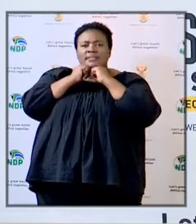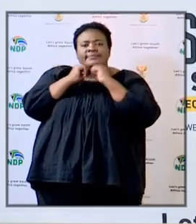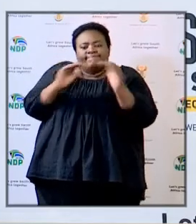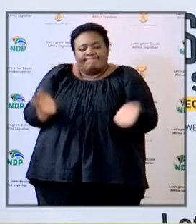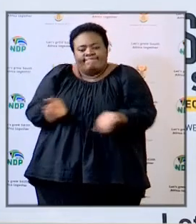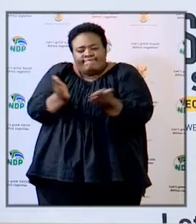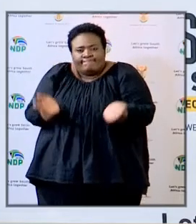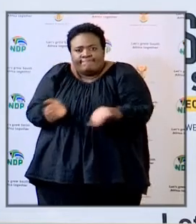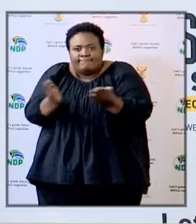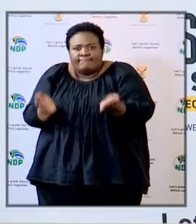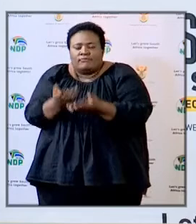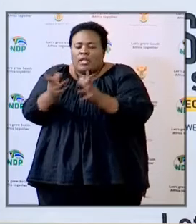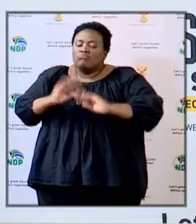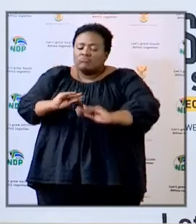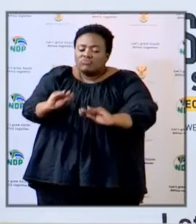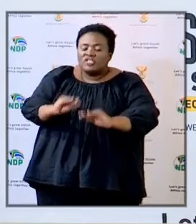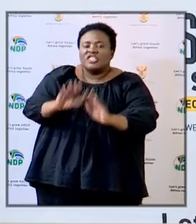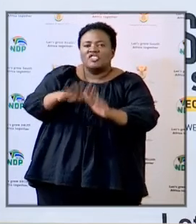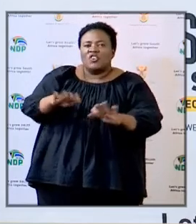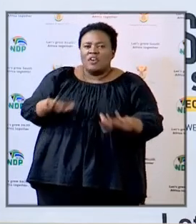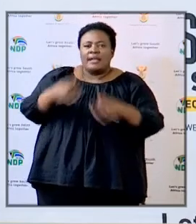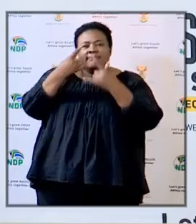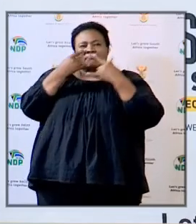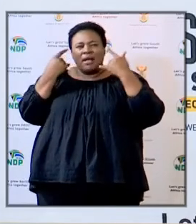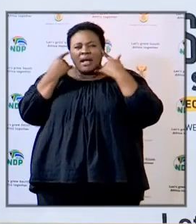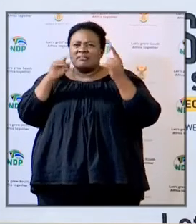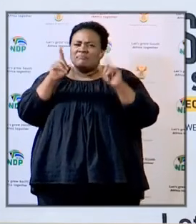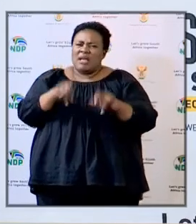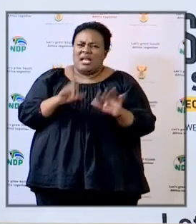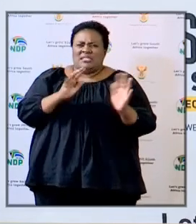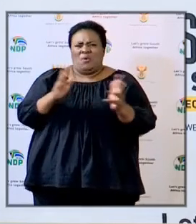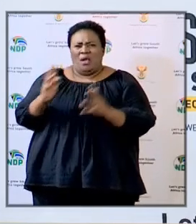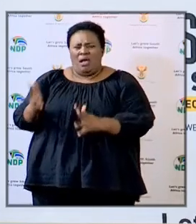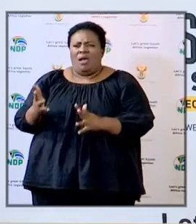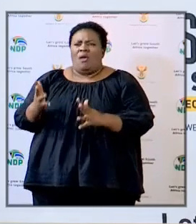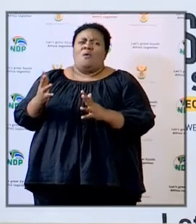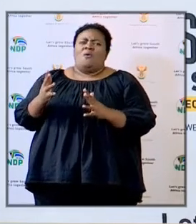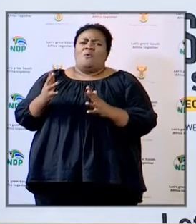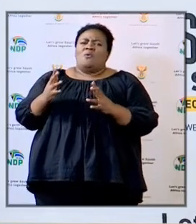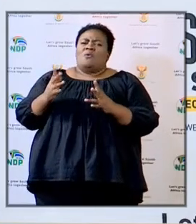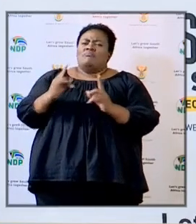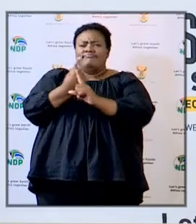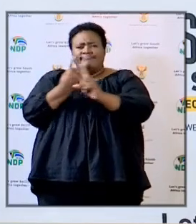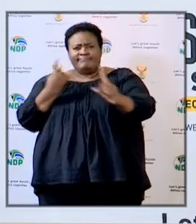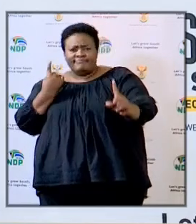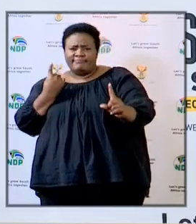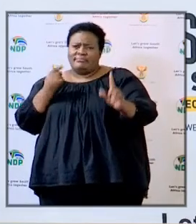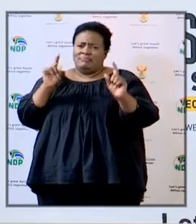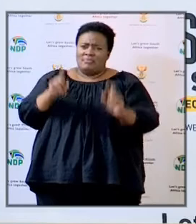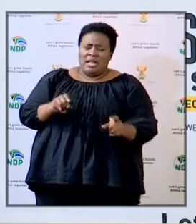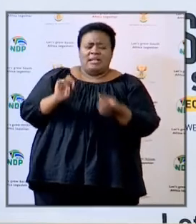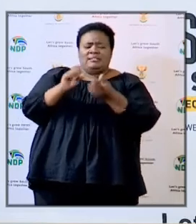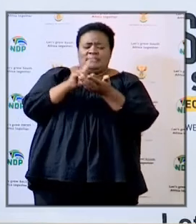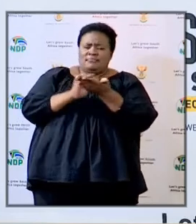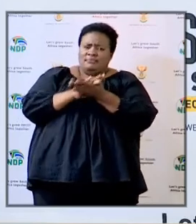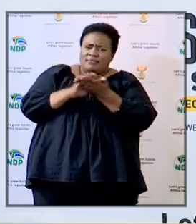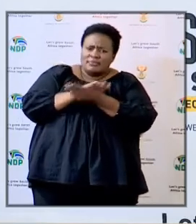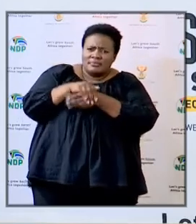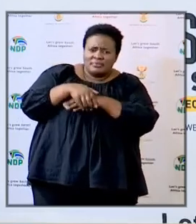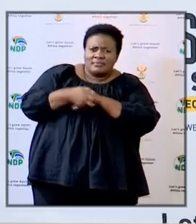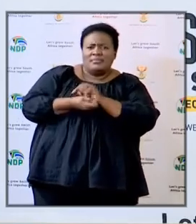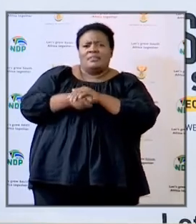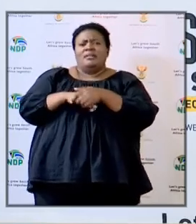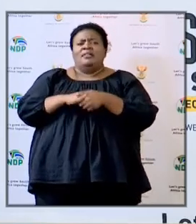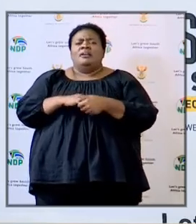teach the children to wear masks and exercise and practice social distancing and practicing